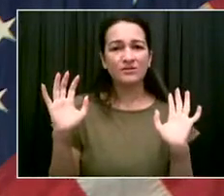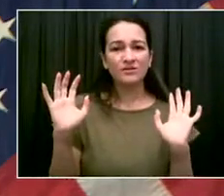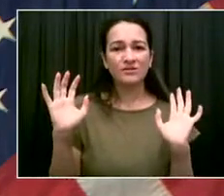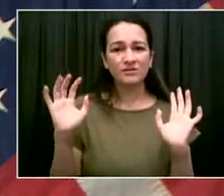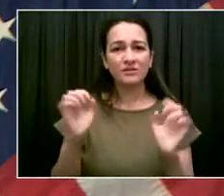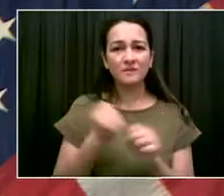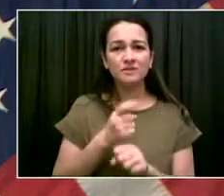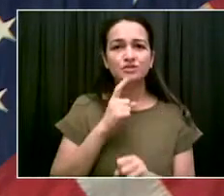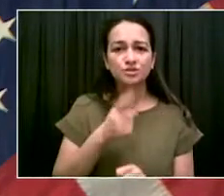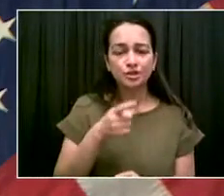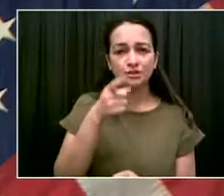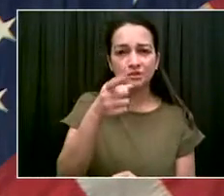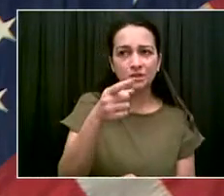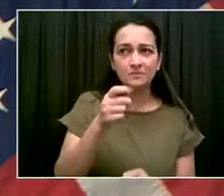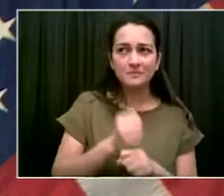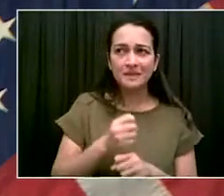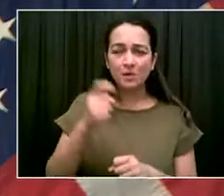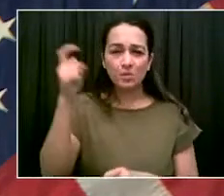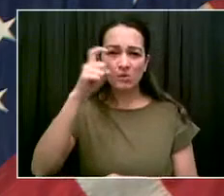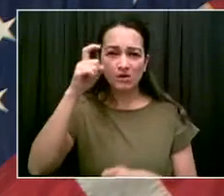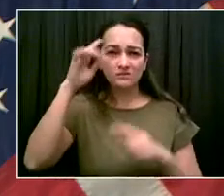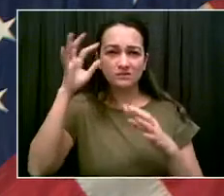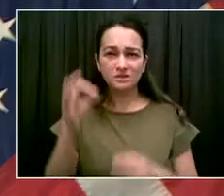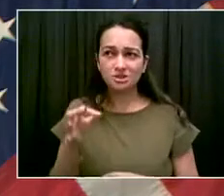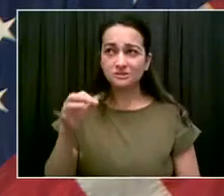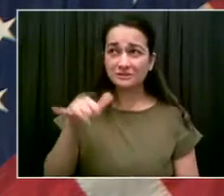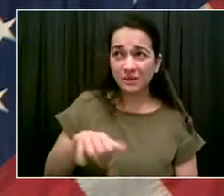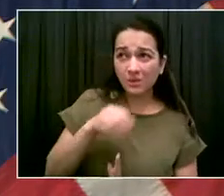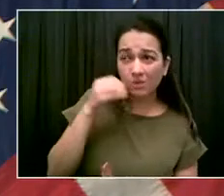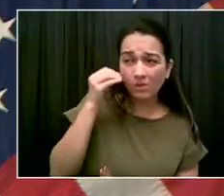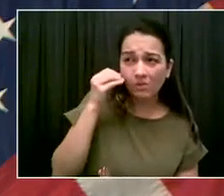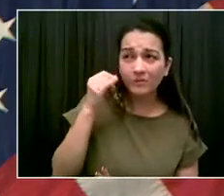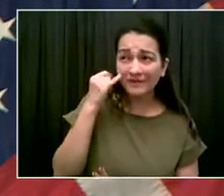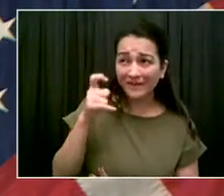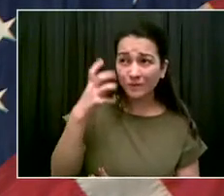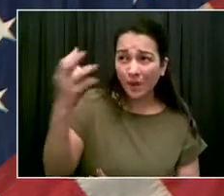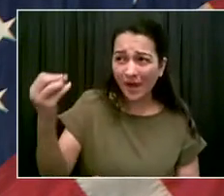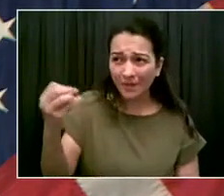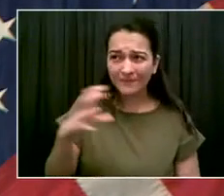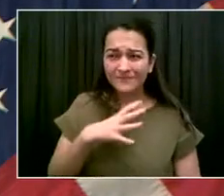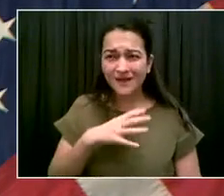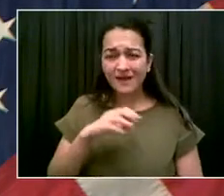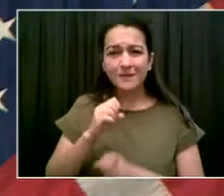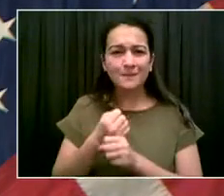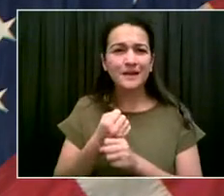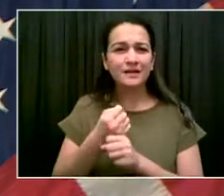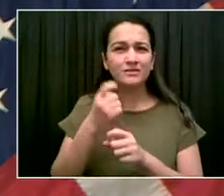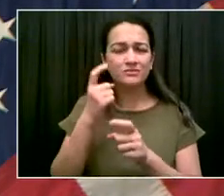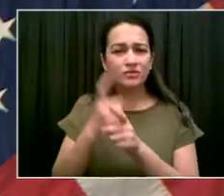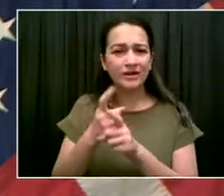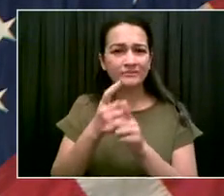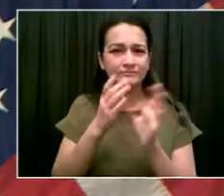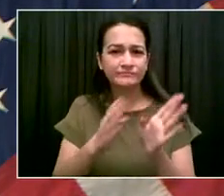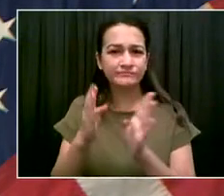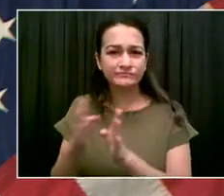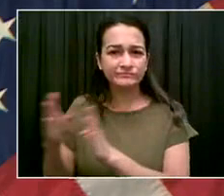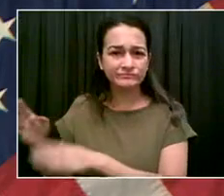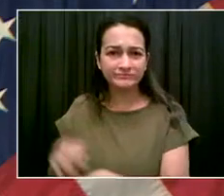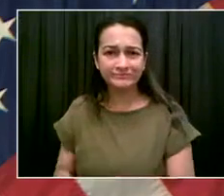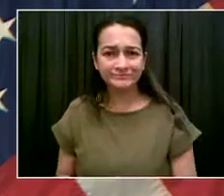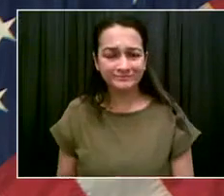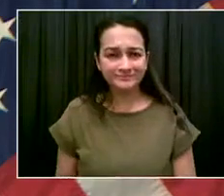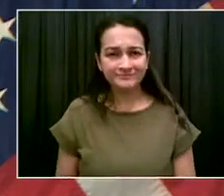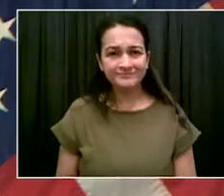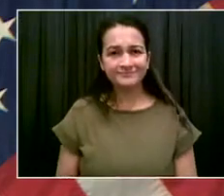just wanted to mention one last thing. Some of the folks in Brooklyn and Queens may have received a wireless emergency alert last night related to the storm